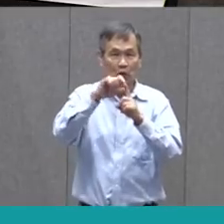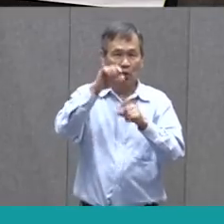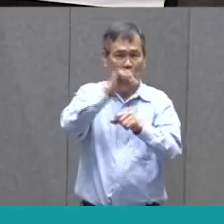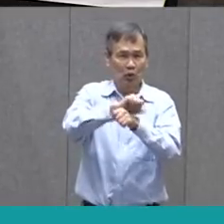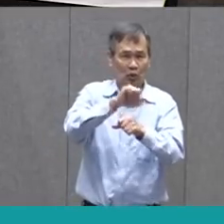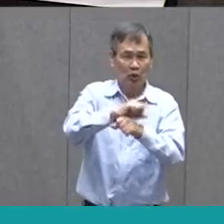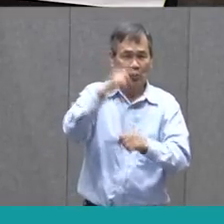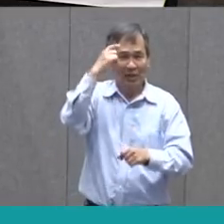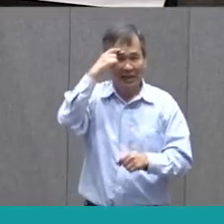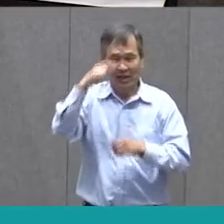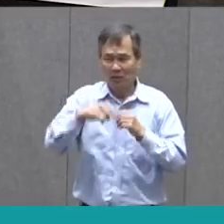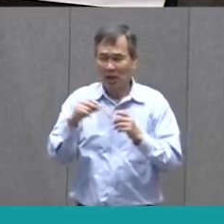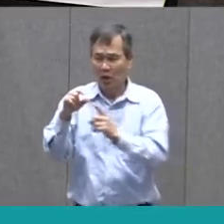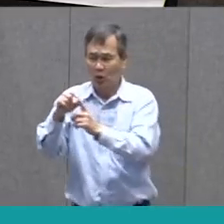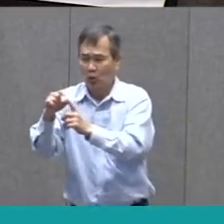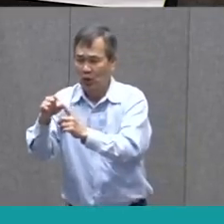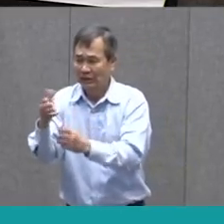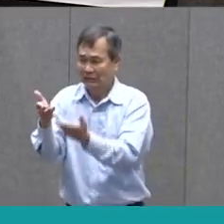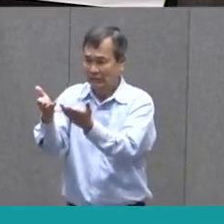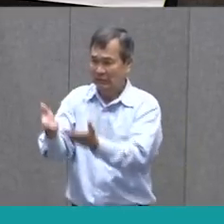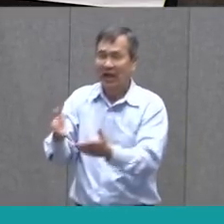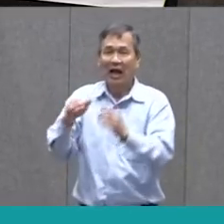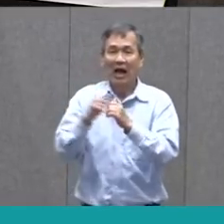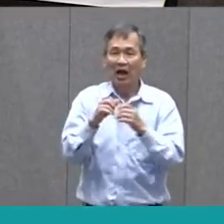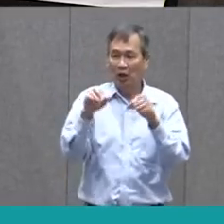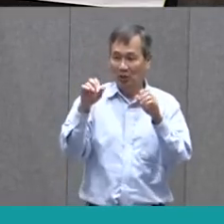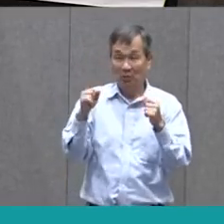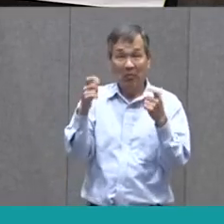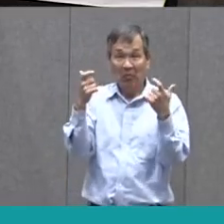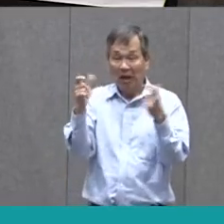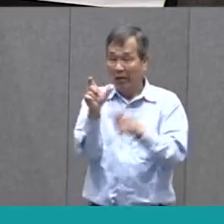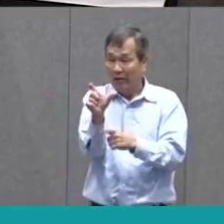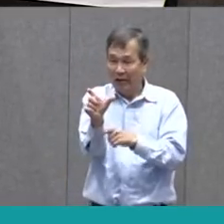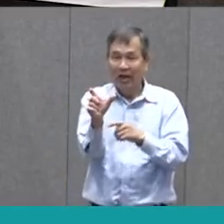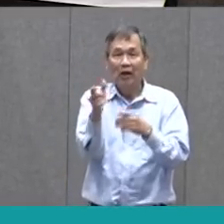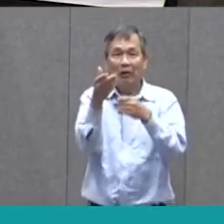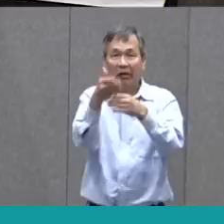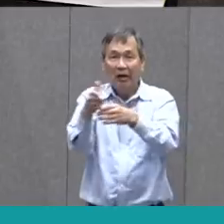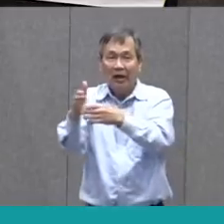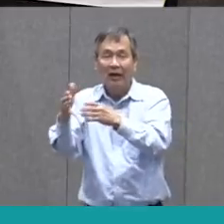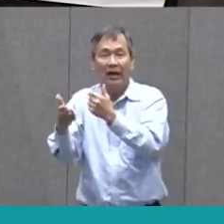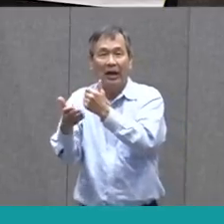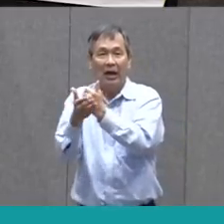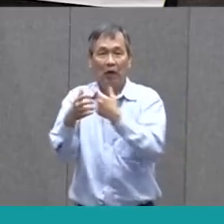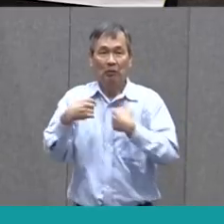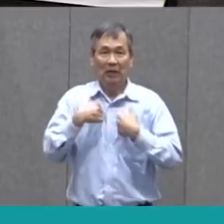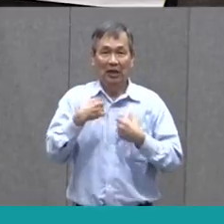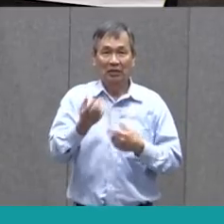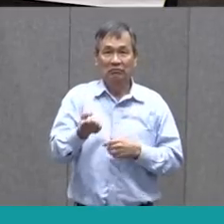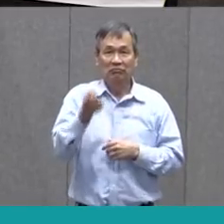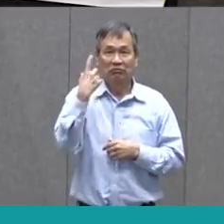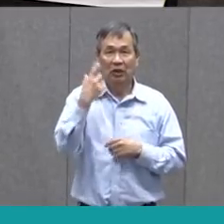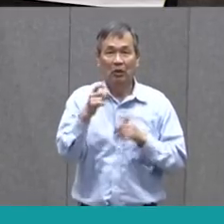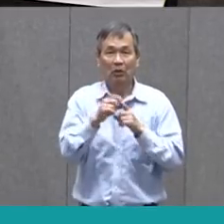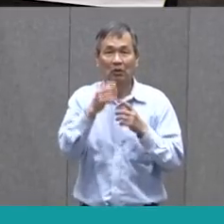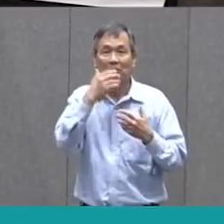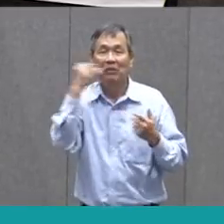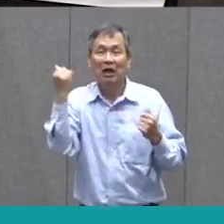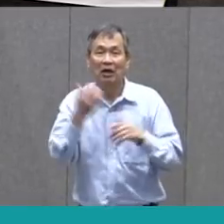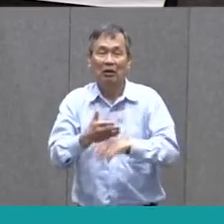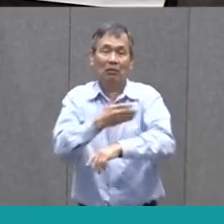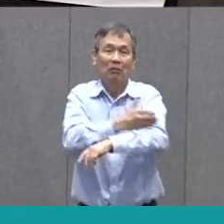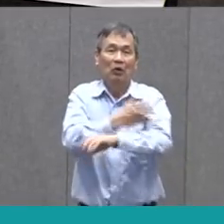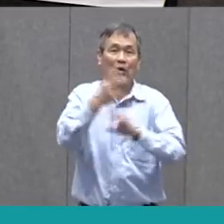thinking about words, and how we can break them down into easier pieces to make us strong readers. That also helps us make